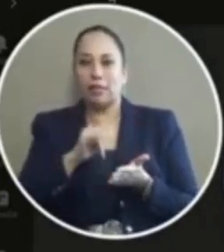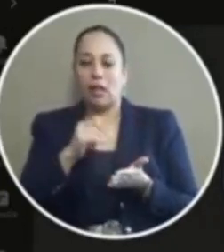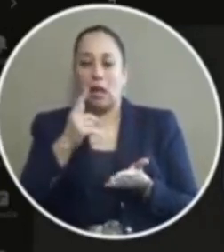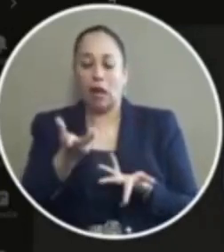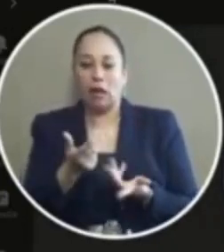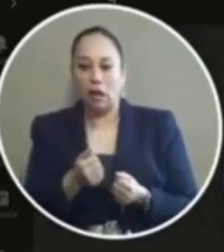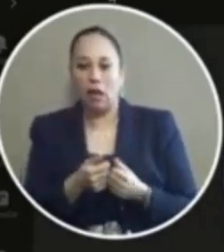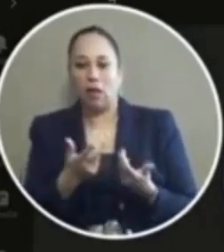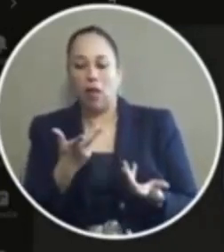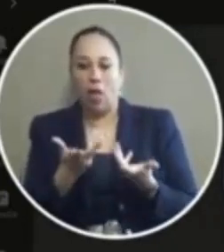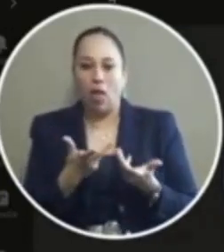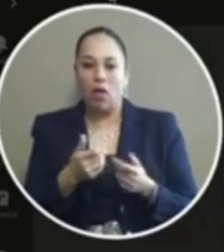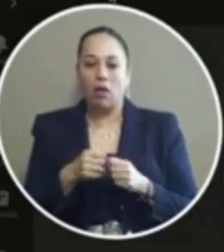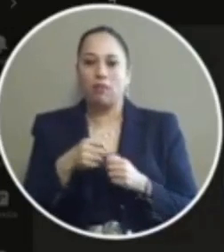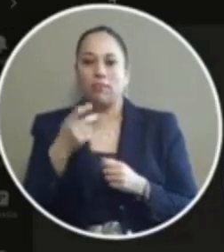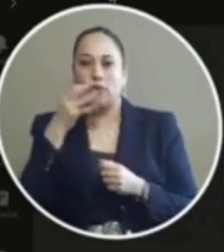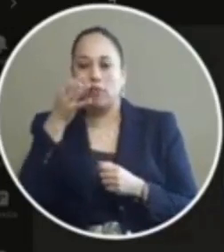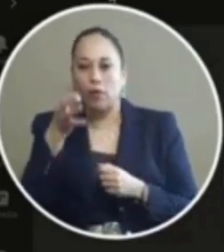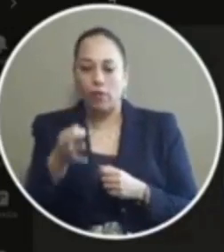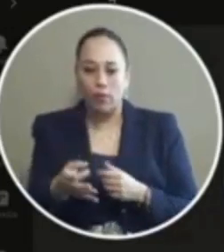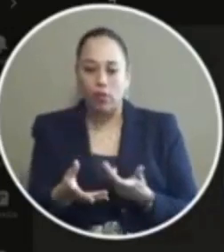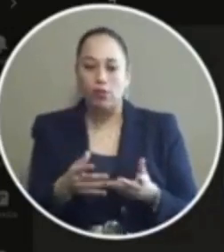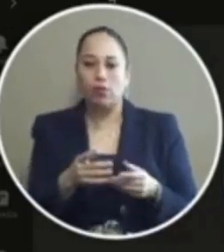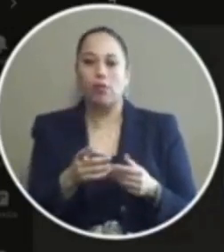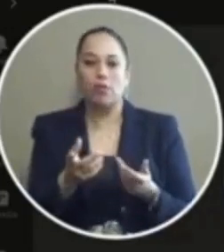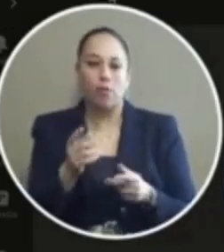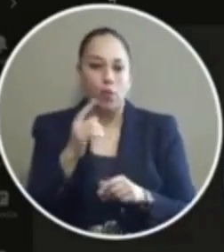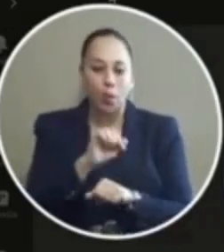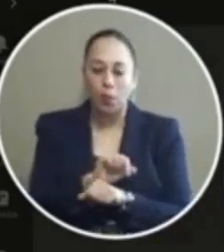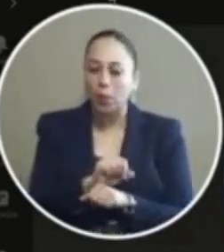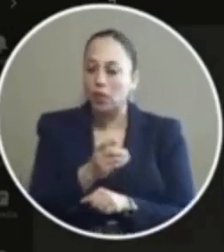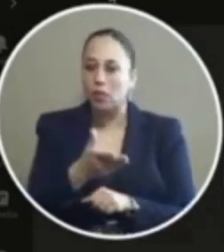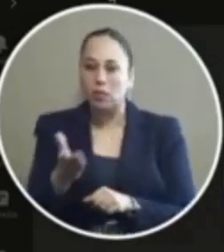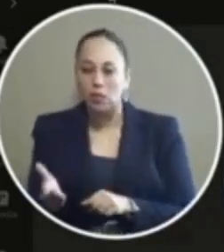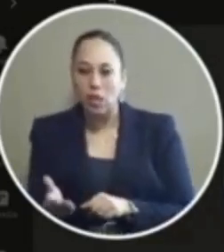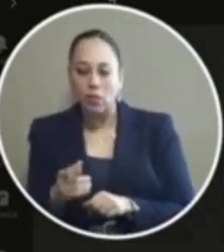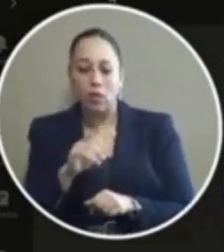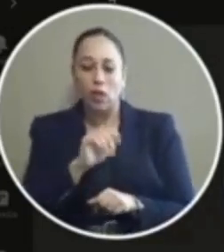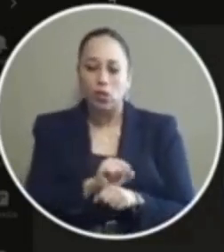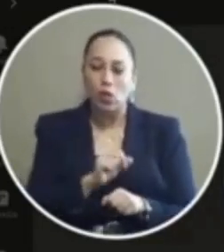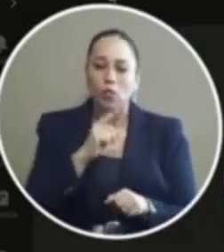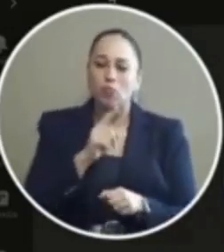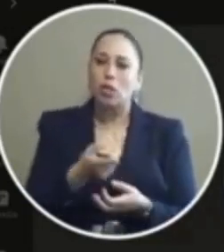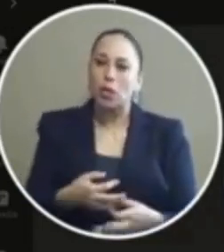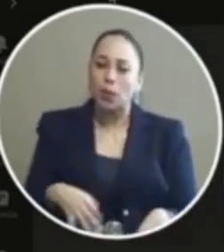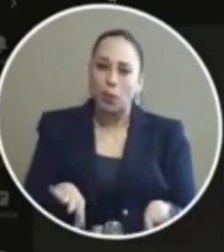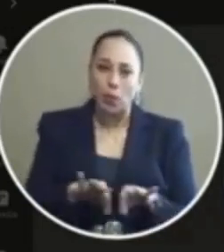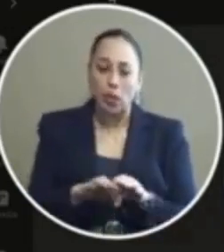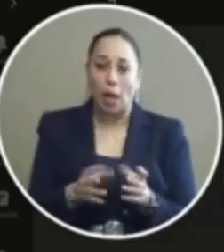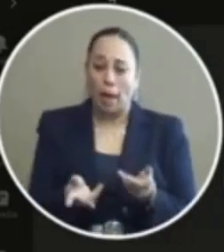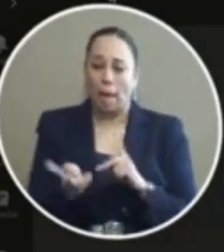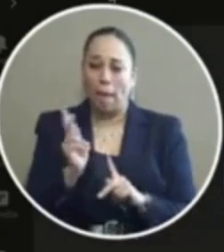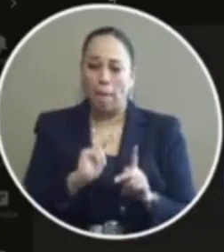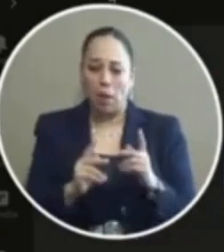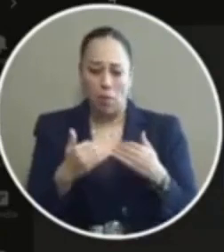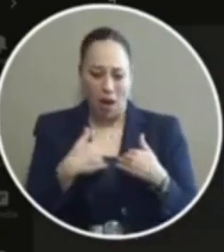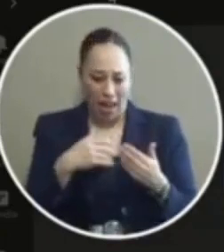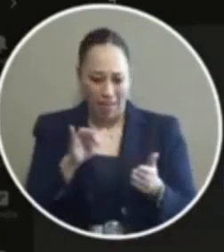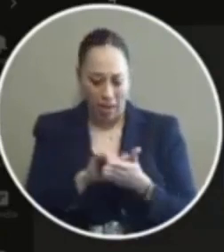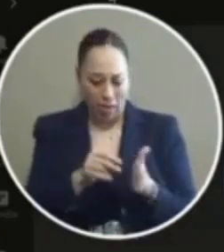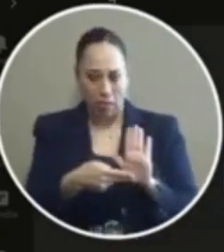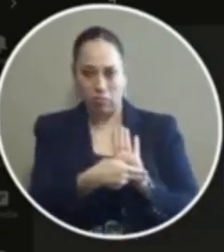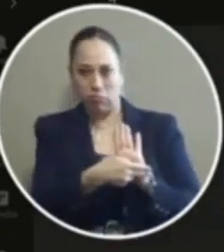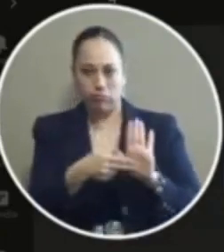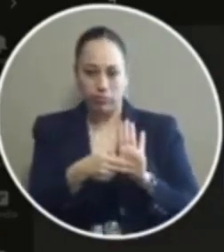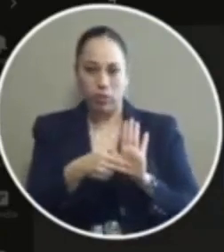future I know there was a lot of talk earlier about workforce and things like that jobs are very important and when people end up with these kinds of arrest